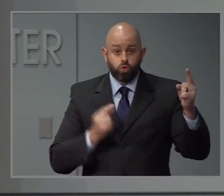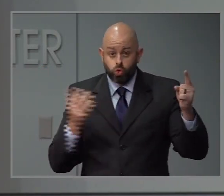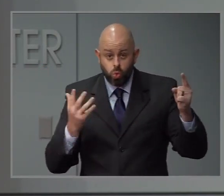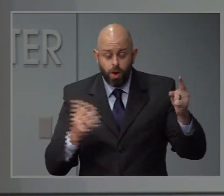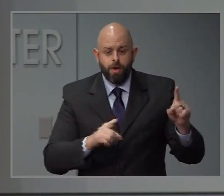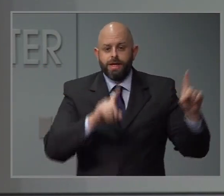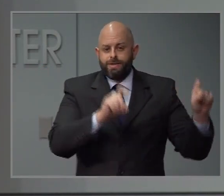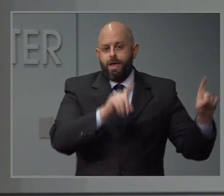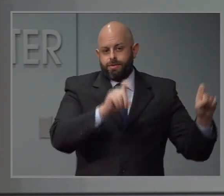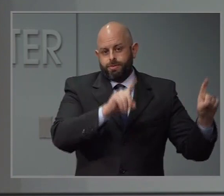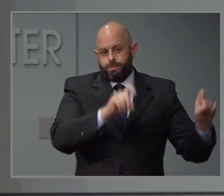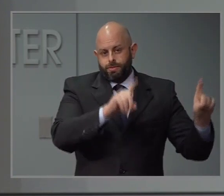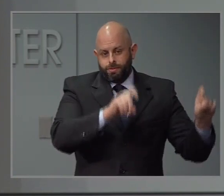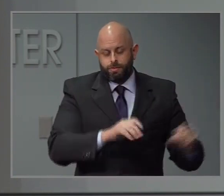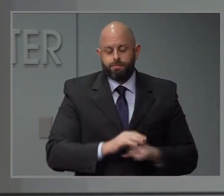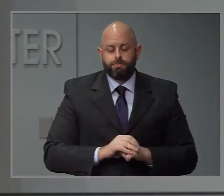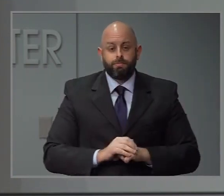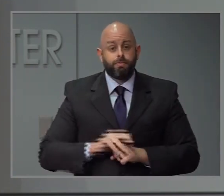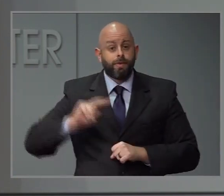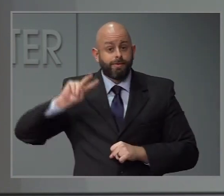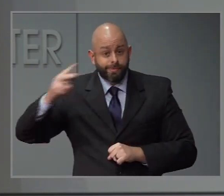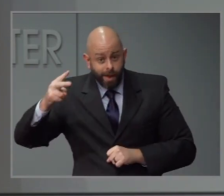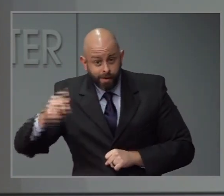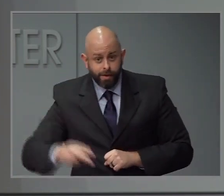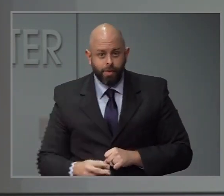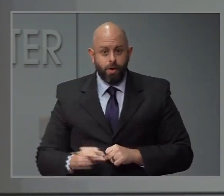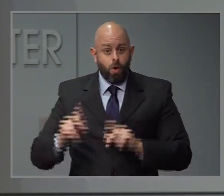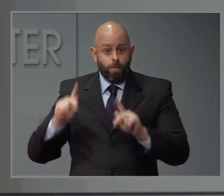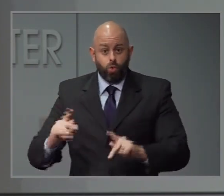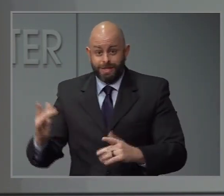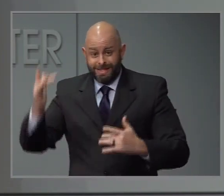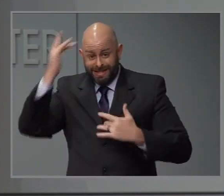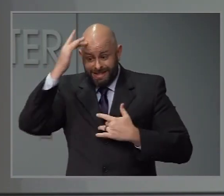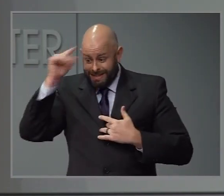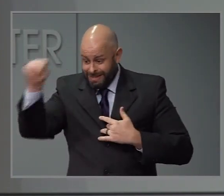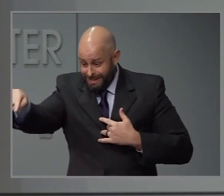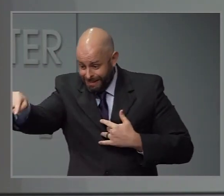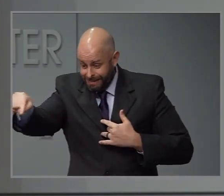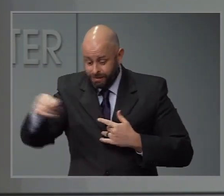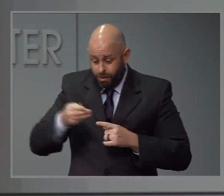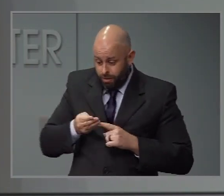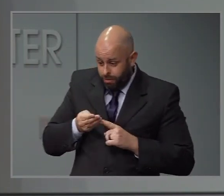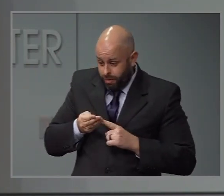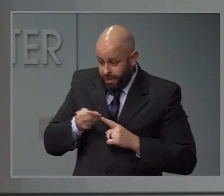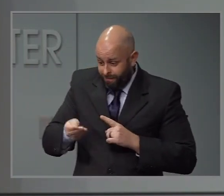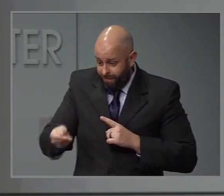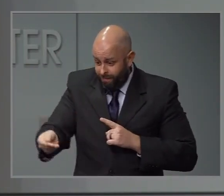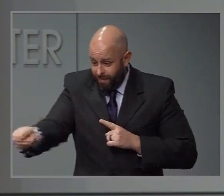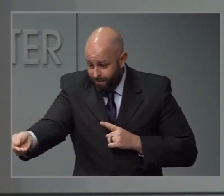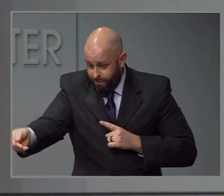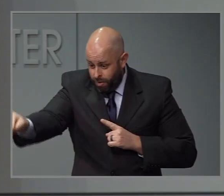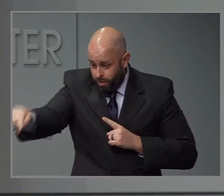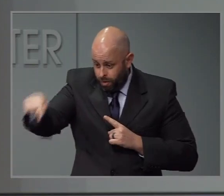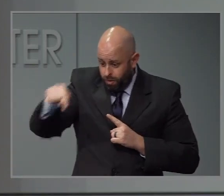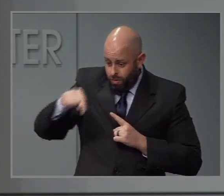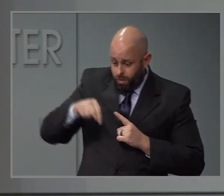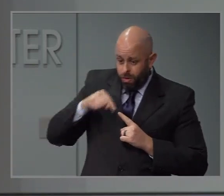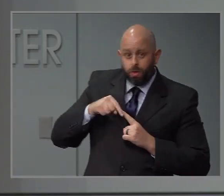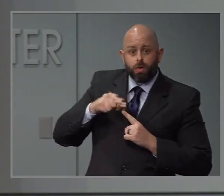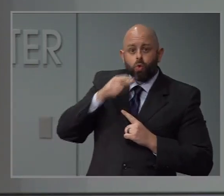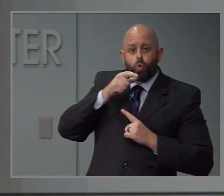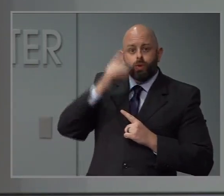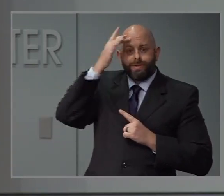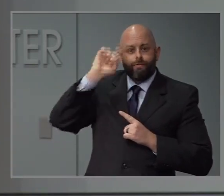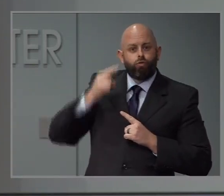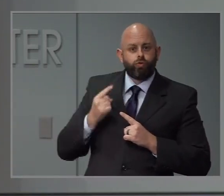capacity for tracing as so the detective work once people get COVID-19 to understand their contacts. But importantly, we have